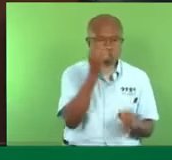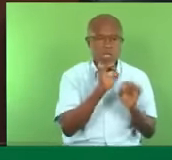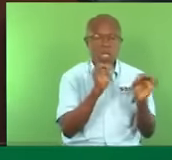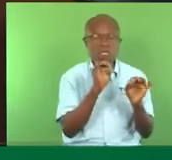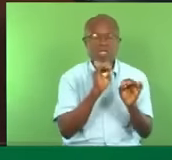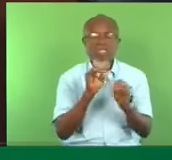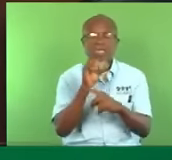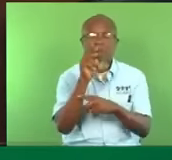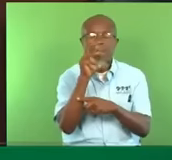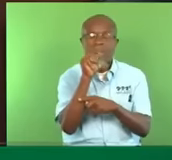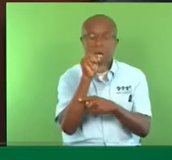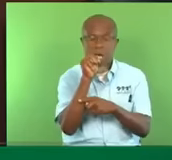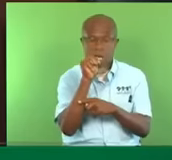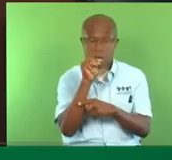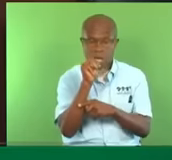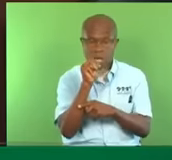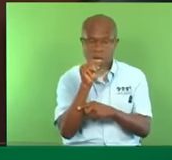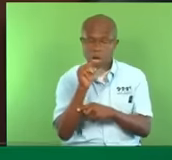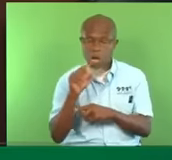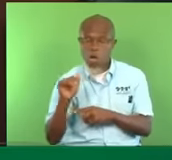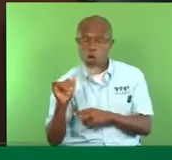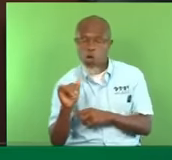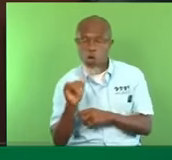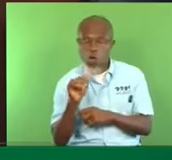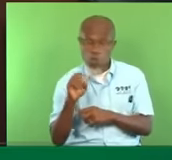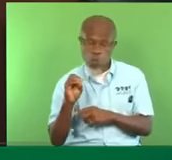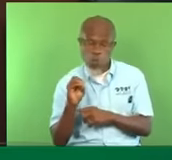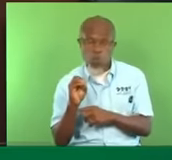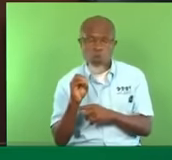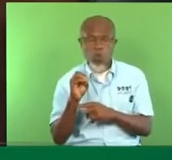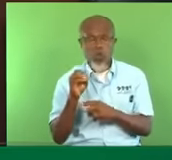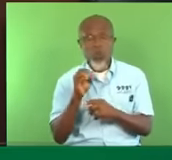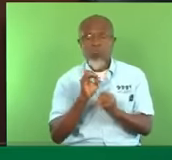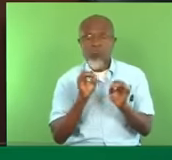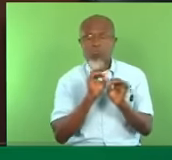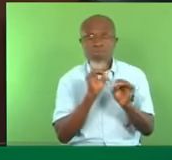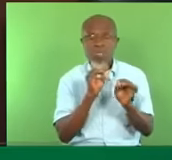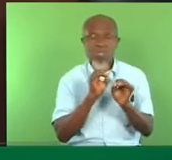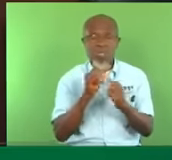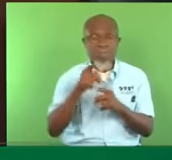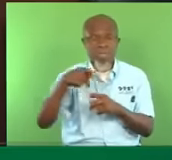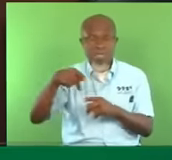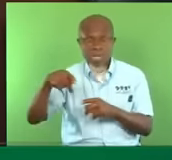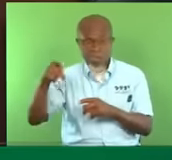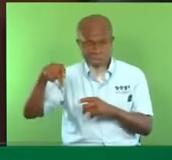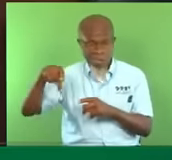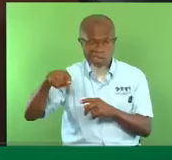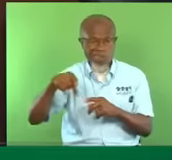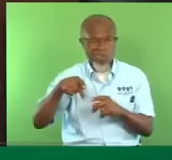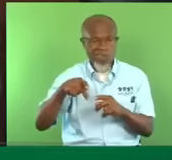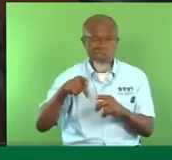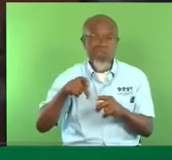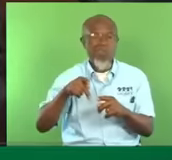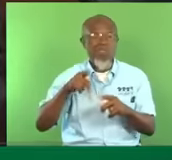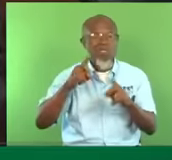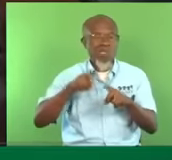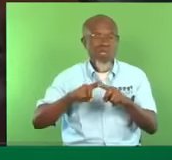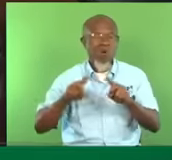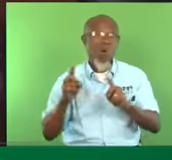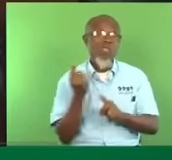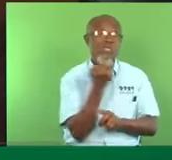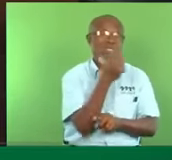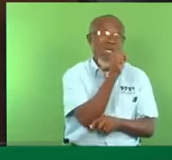Mr. Deputy Speaker, and he presides over that. Mr. Deputy Speaker, I had a figure that I'm told, $2.5 million